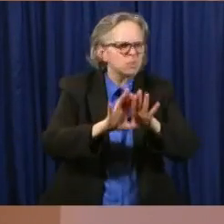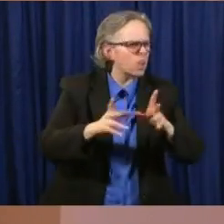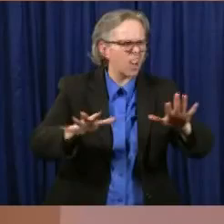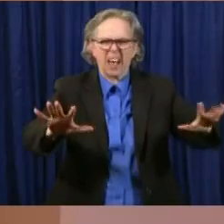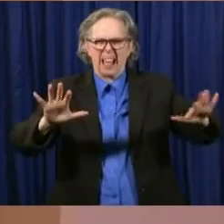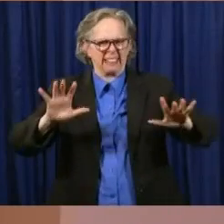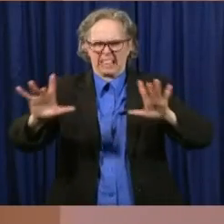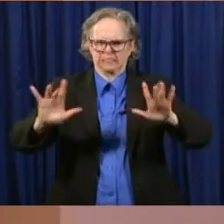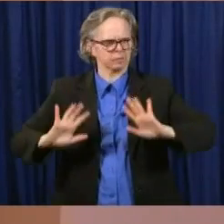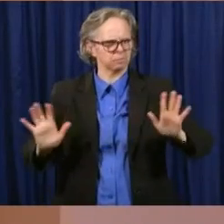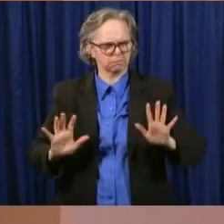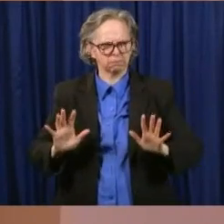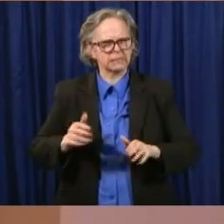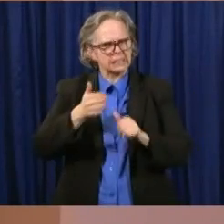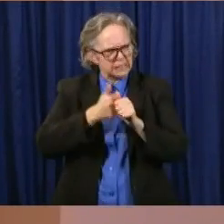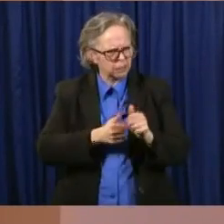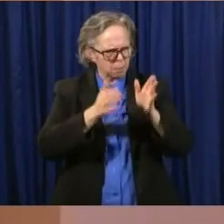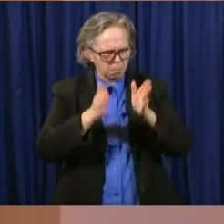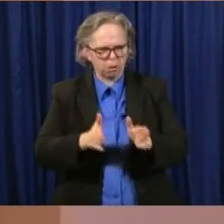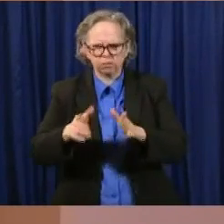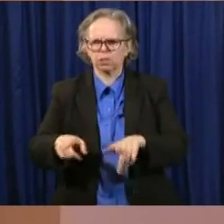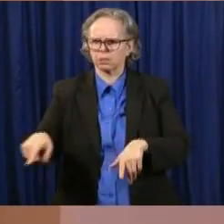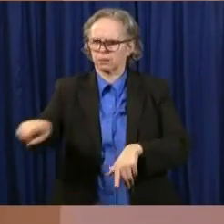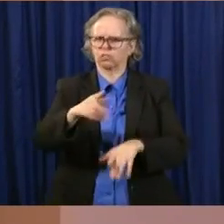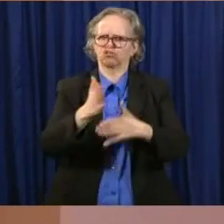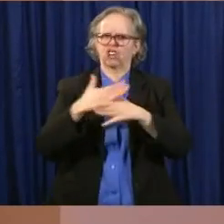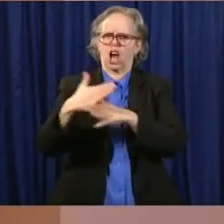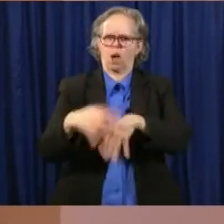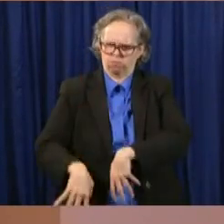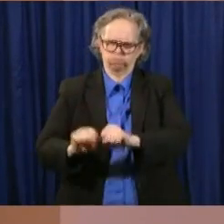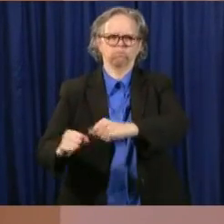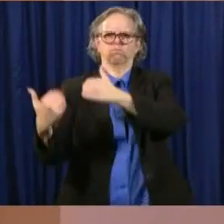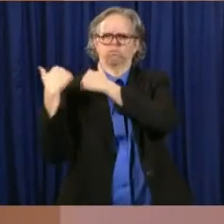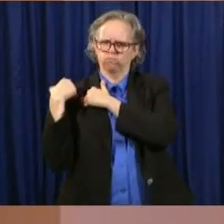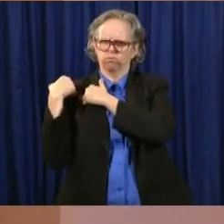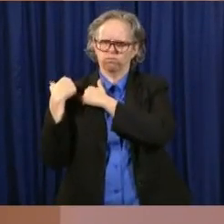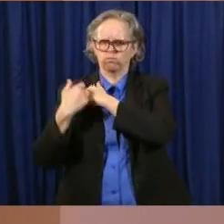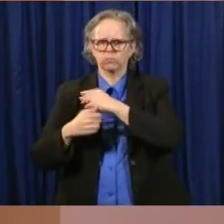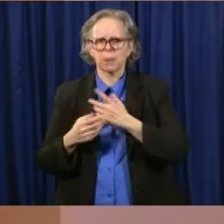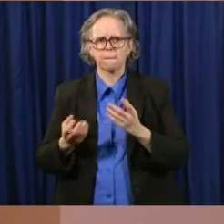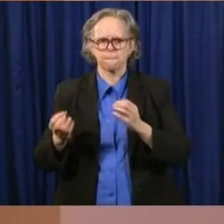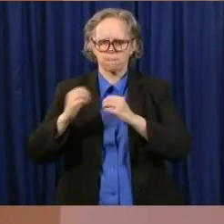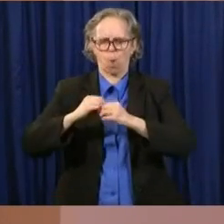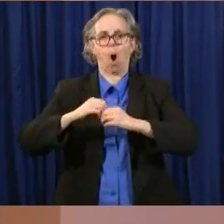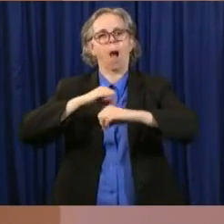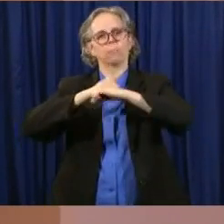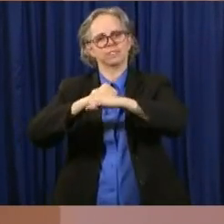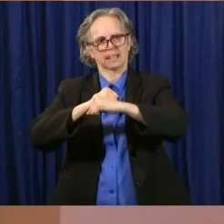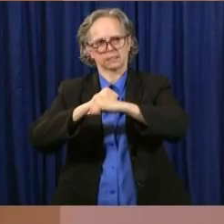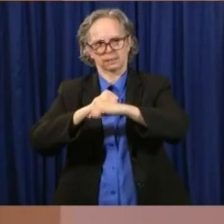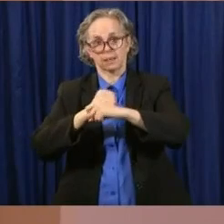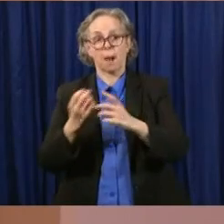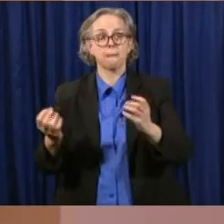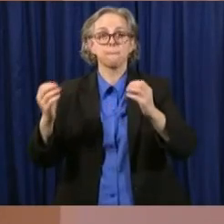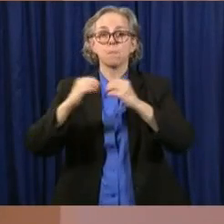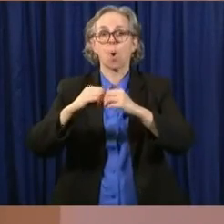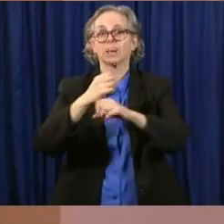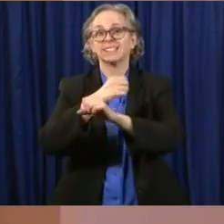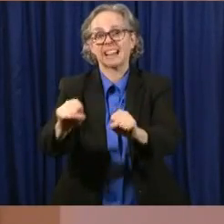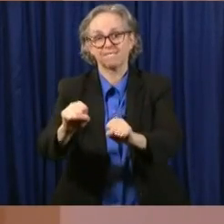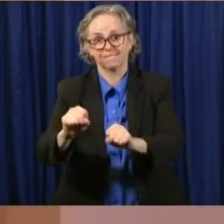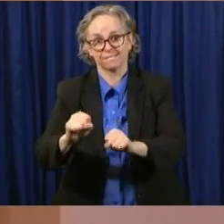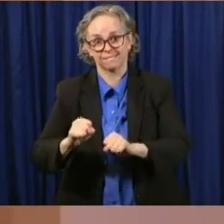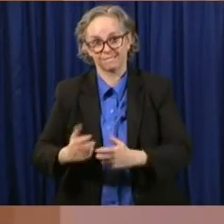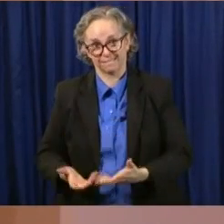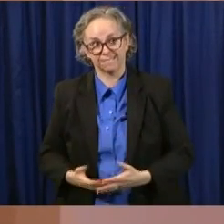we can all do to uplift or, or great, give ourselves a higher level of safety. And I don't know if the